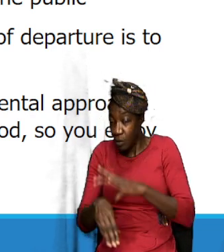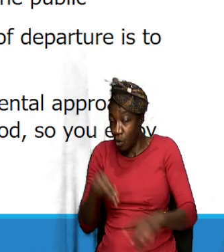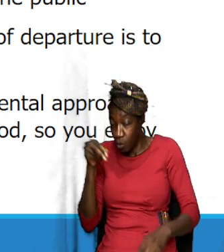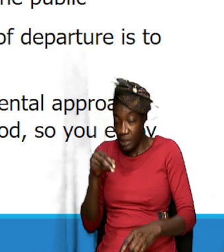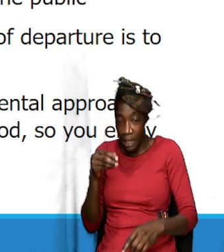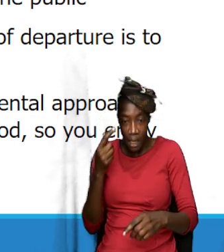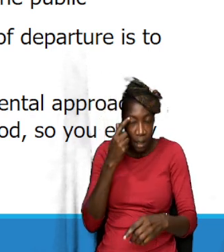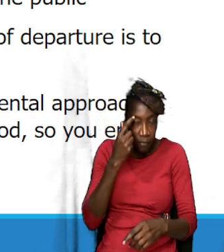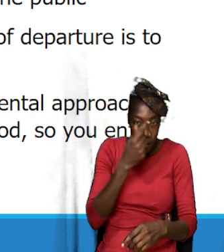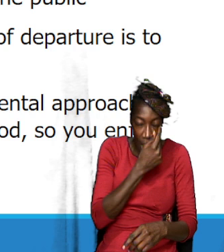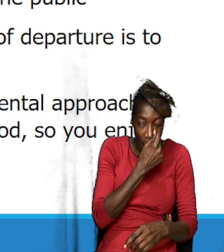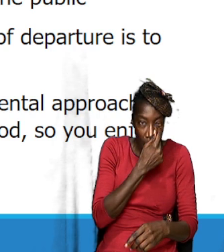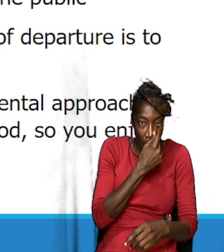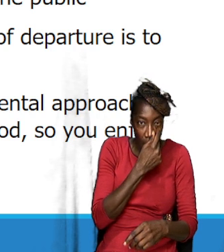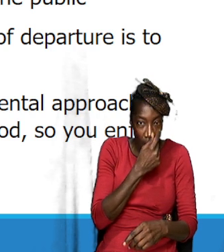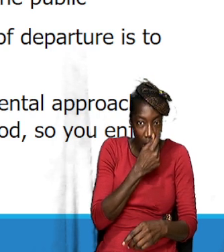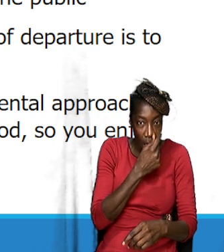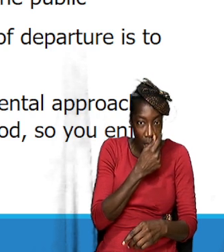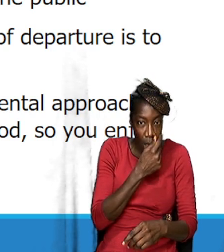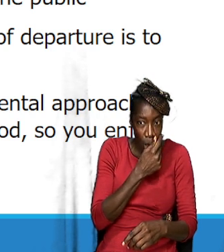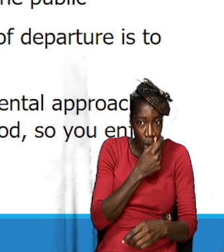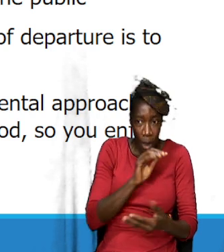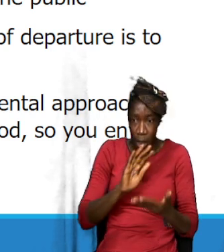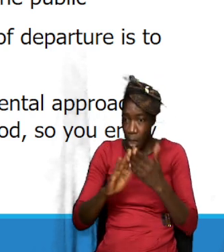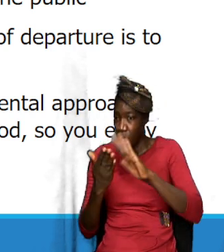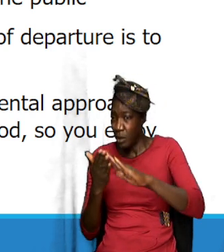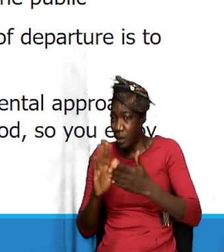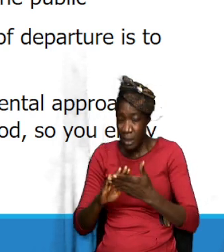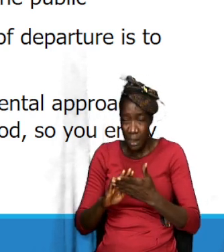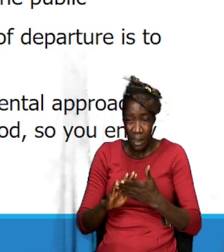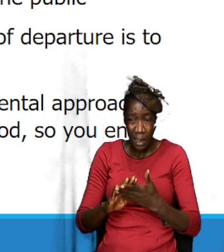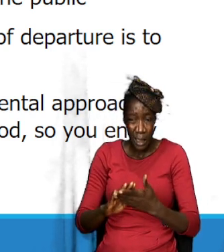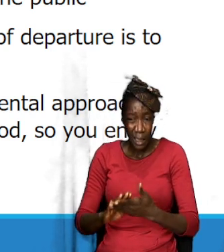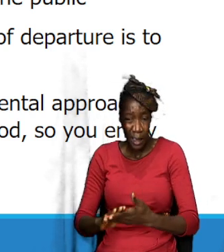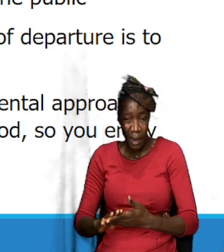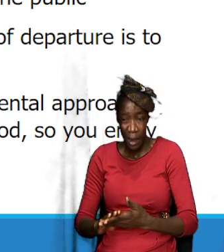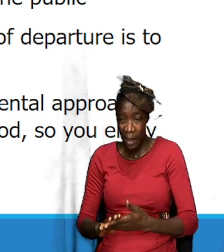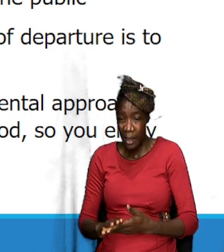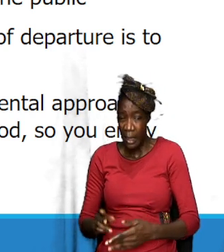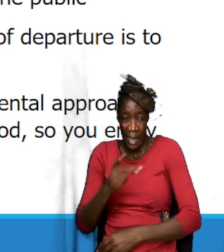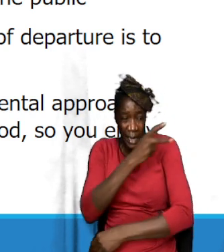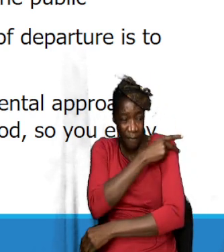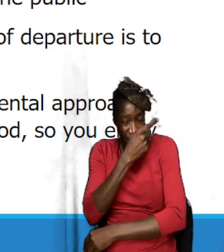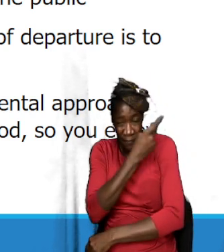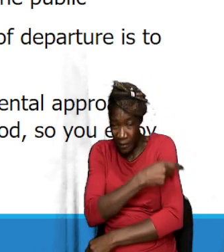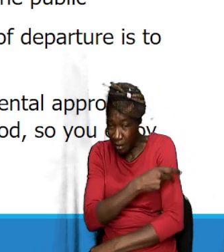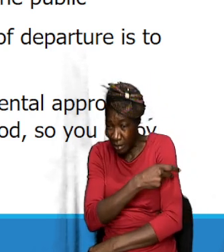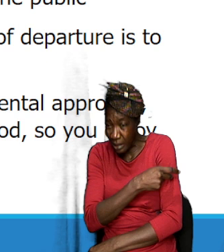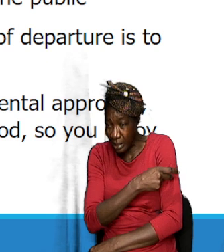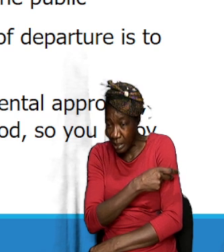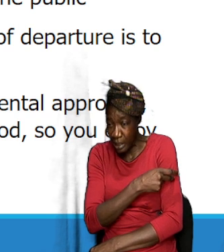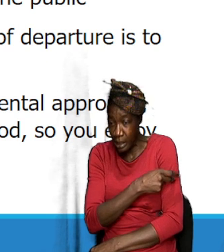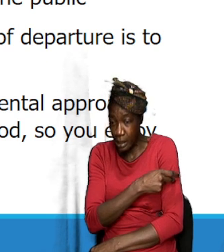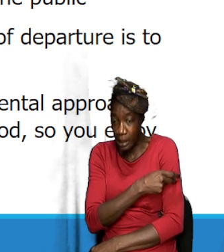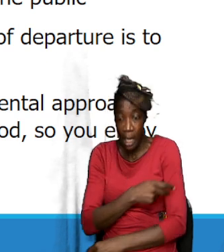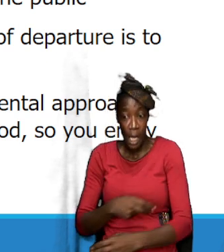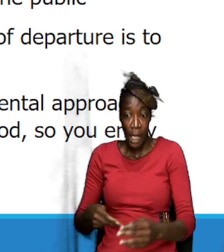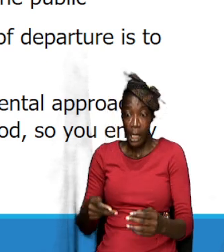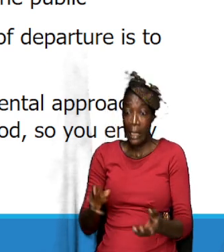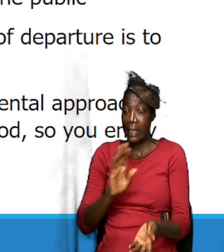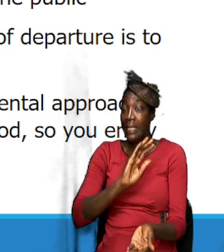where everybody can see him. The Pharisees stand in stark contrast to Jesus. They prayed,